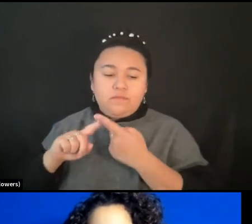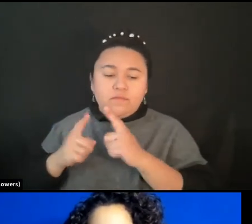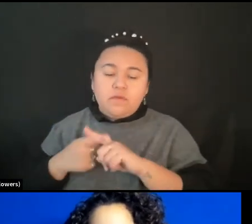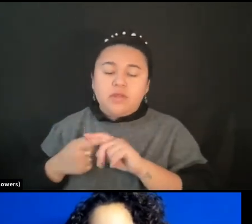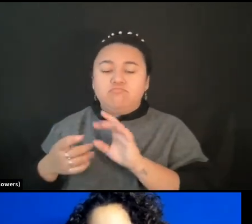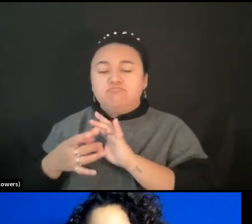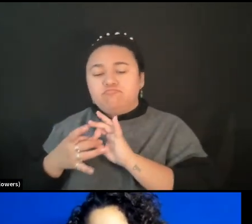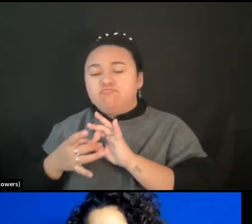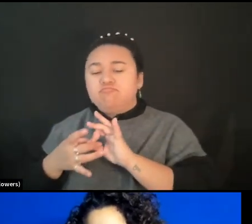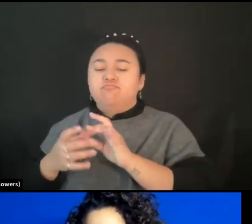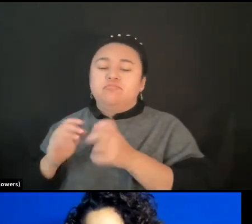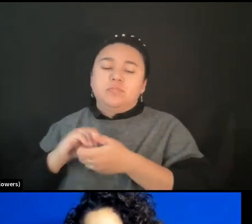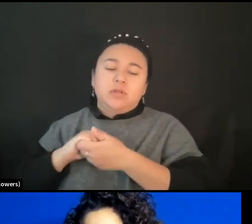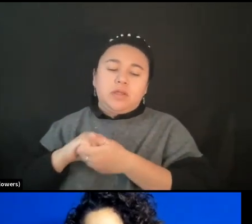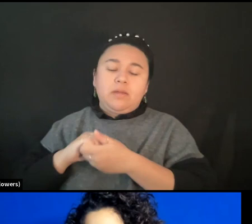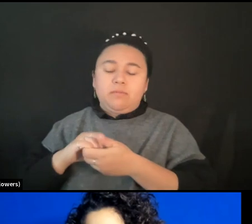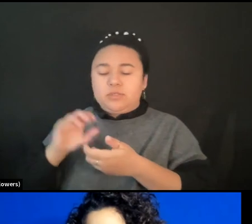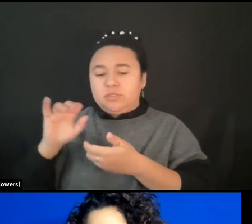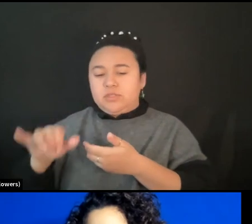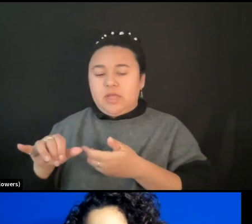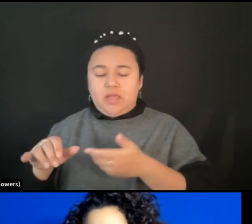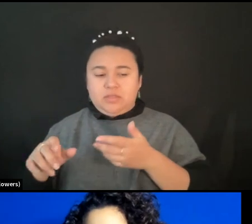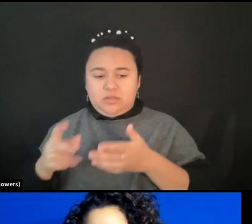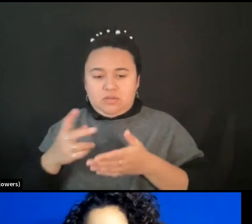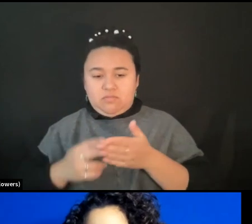collaborations and things like that,